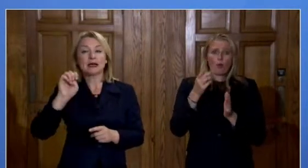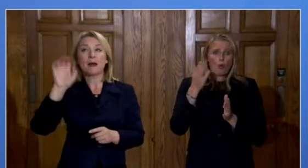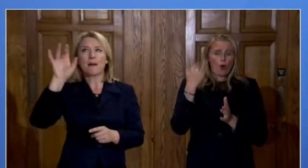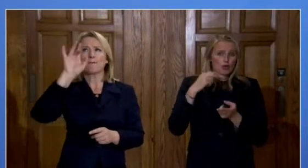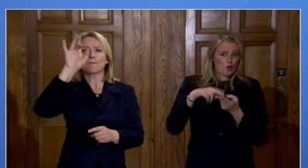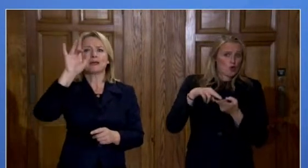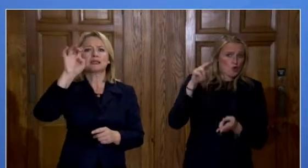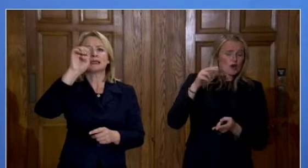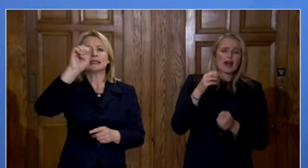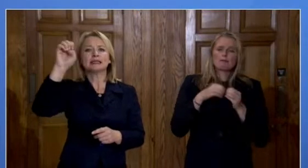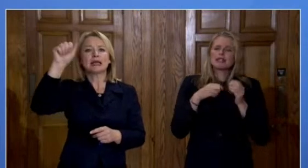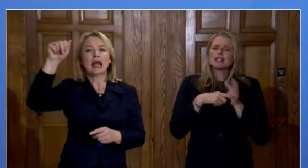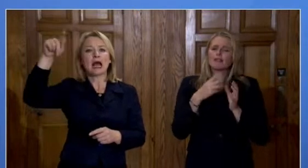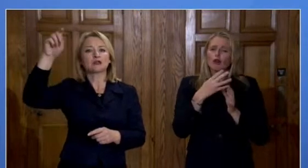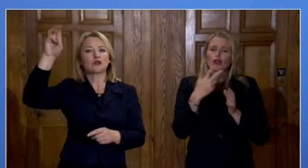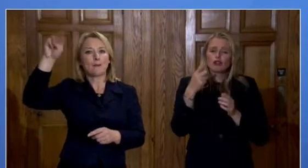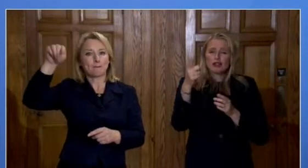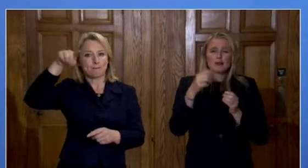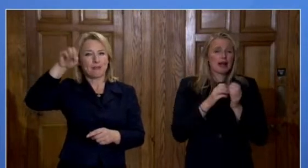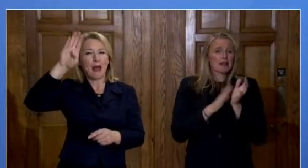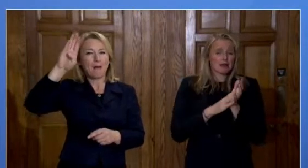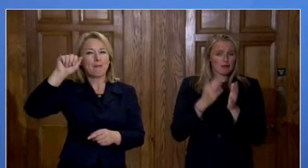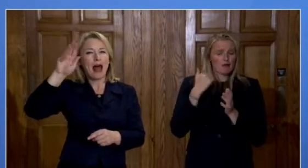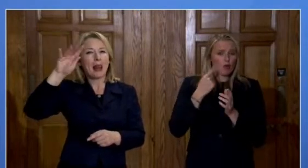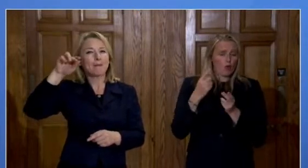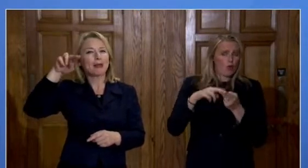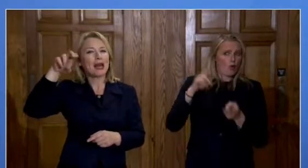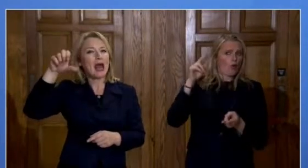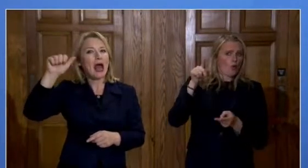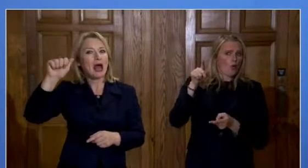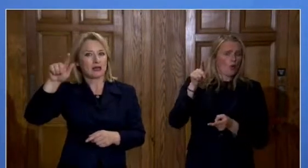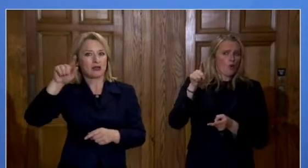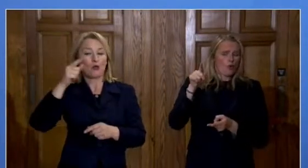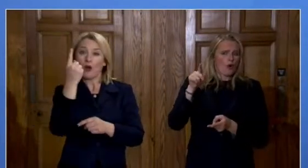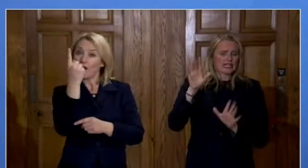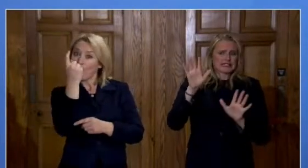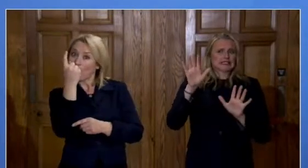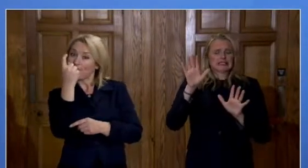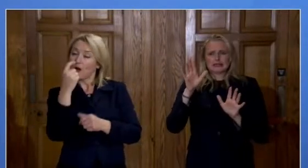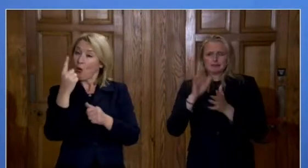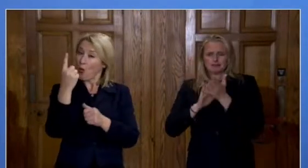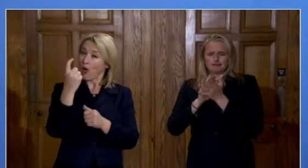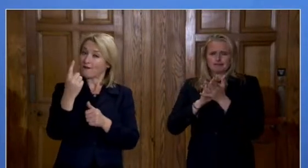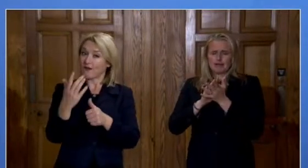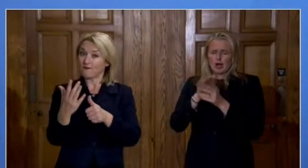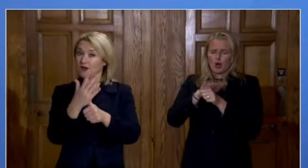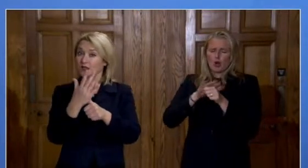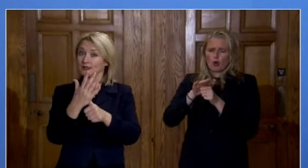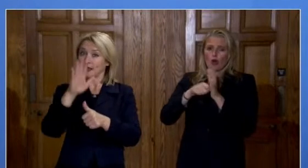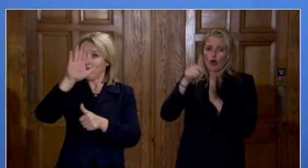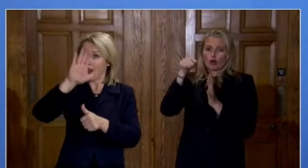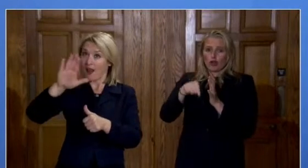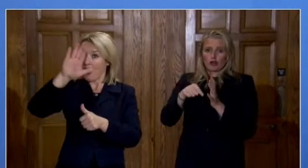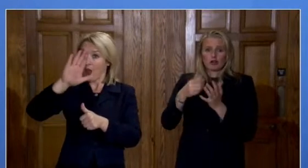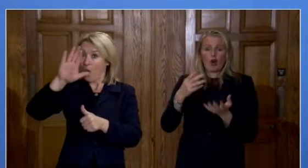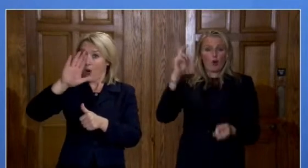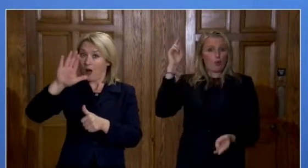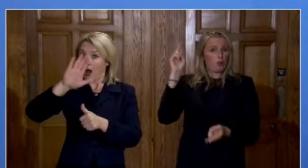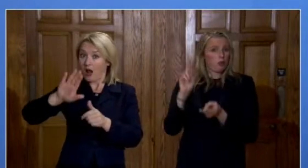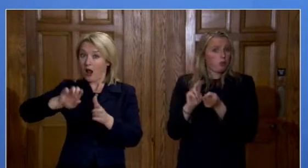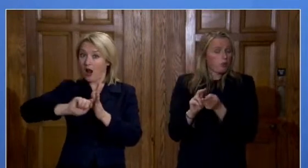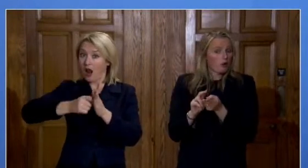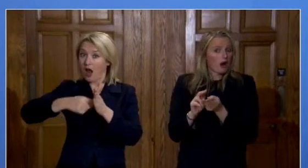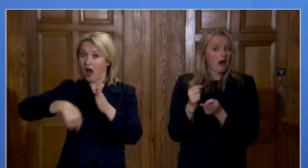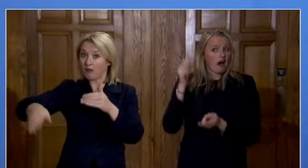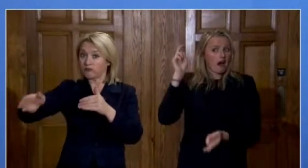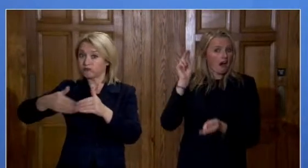bt43 and balamina town was one of the first regionalized lockdowns that we used is now showing the lowest number of cases per 100